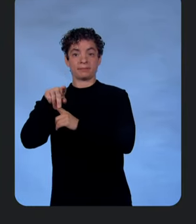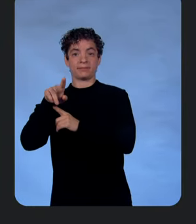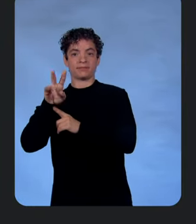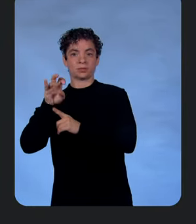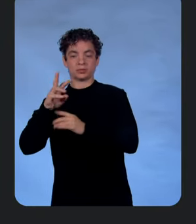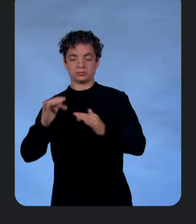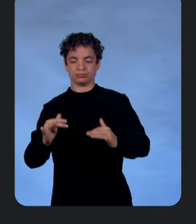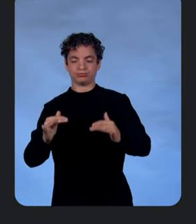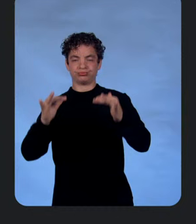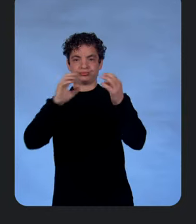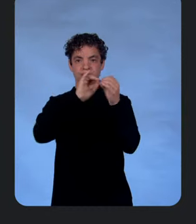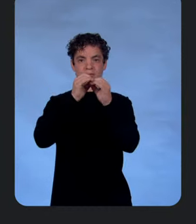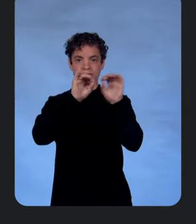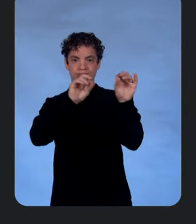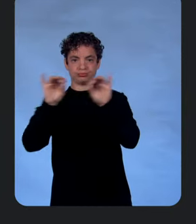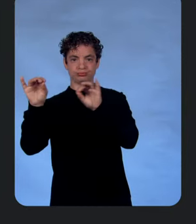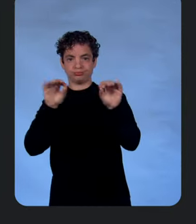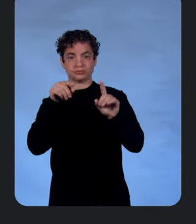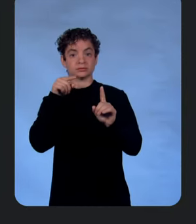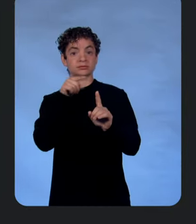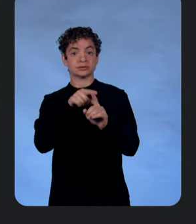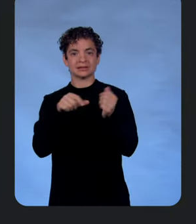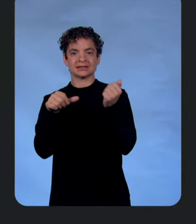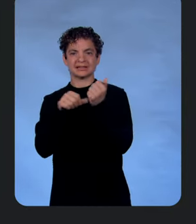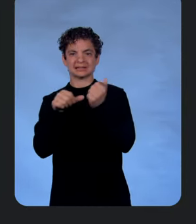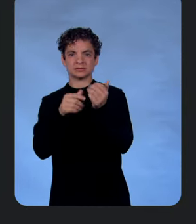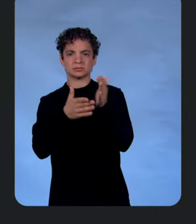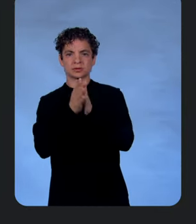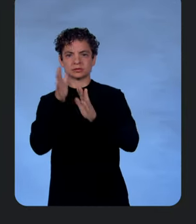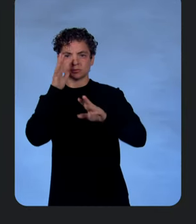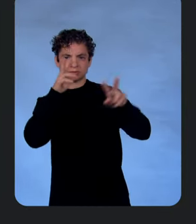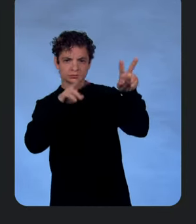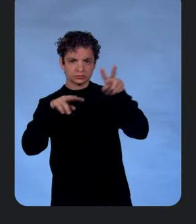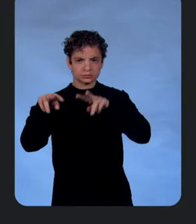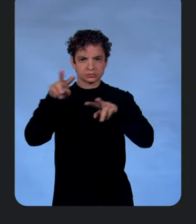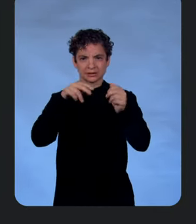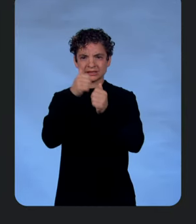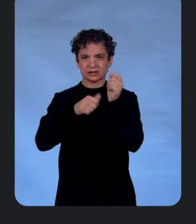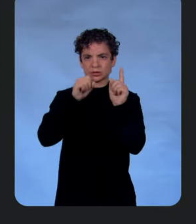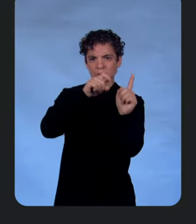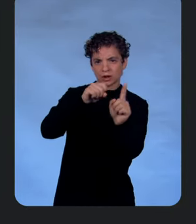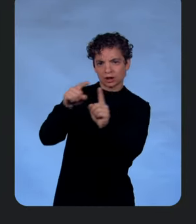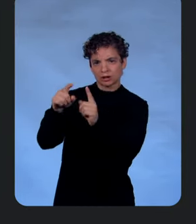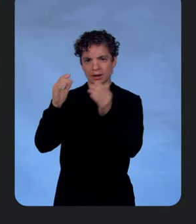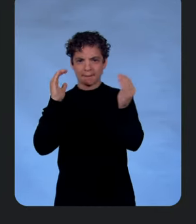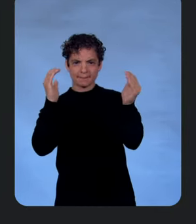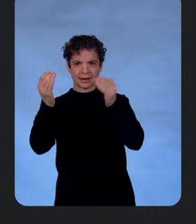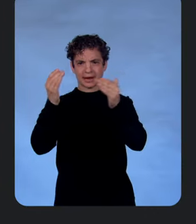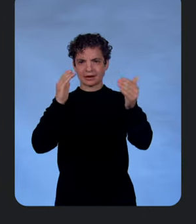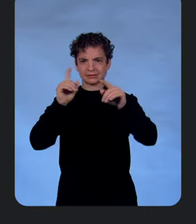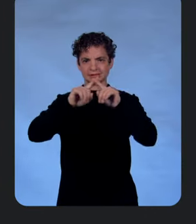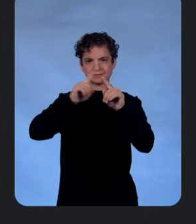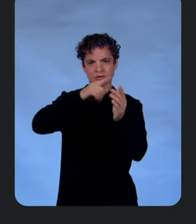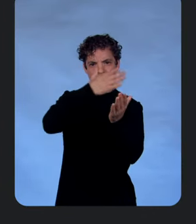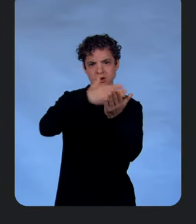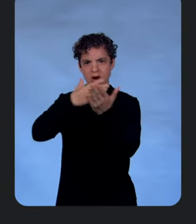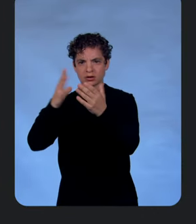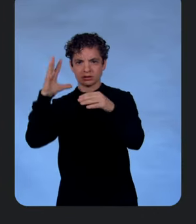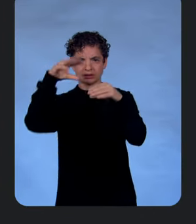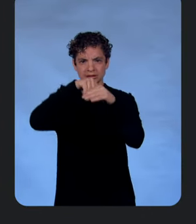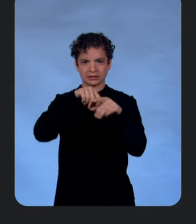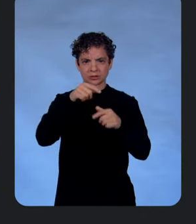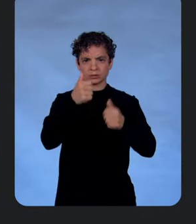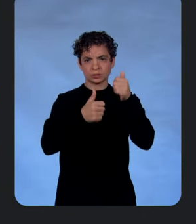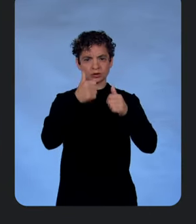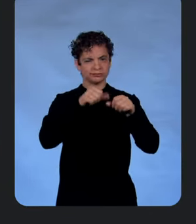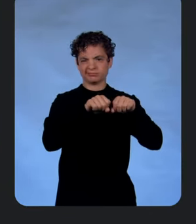every single query assistant request, and it compares every single dimension between the requests that violate the SLO against the baseline